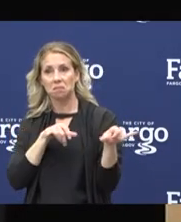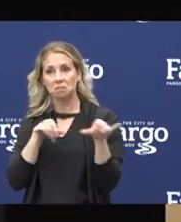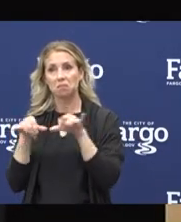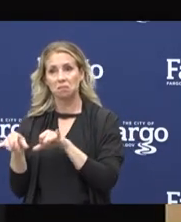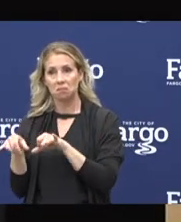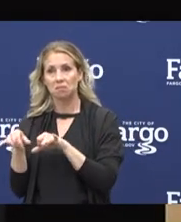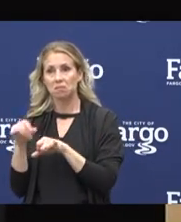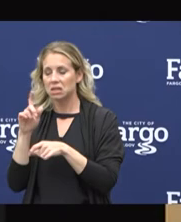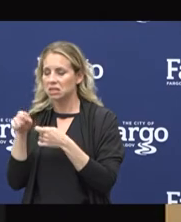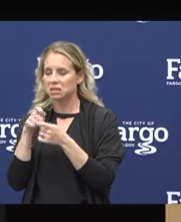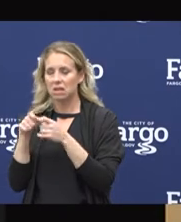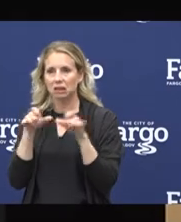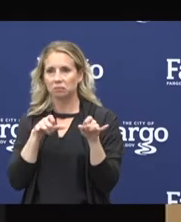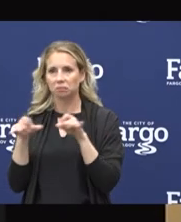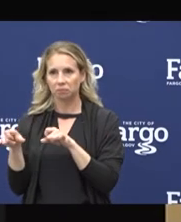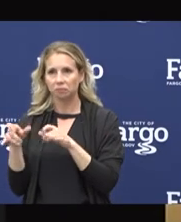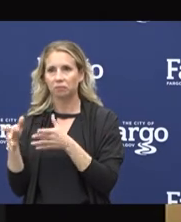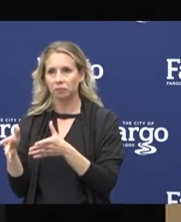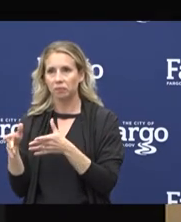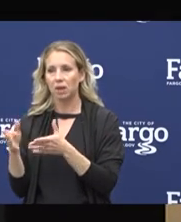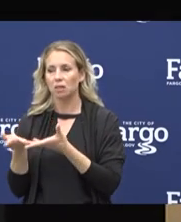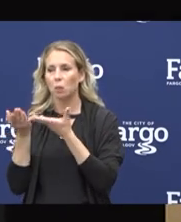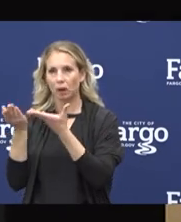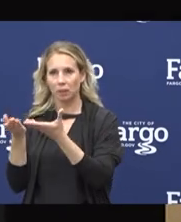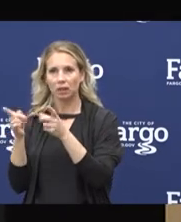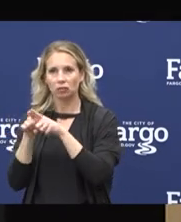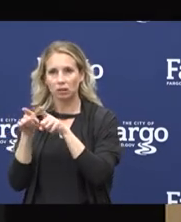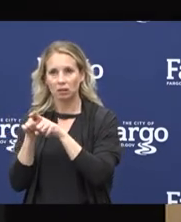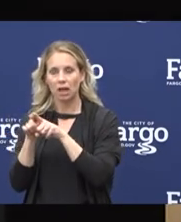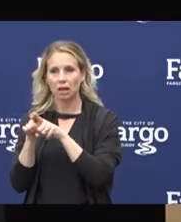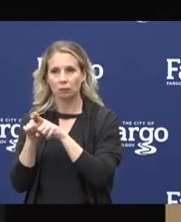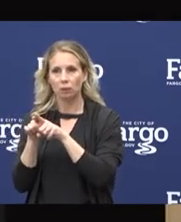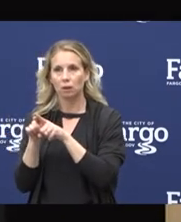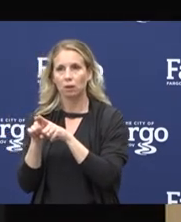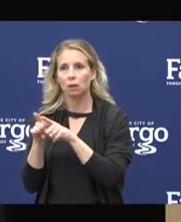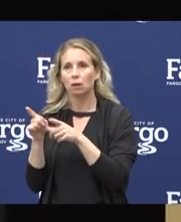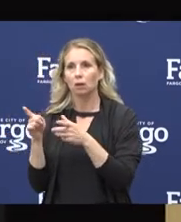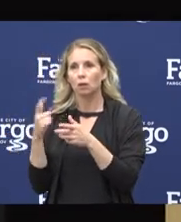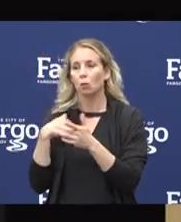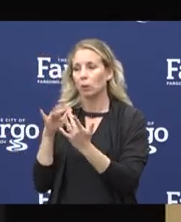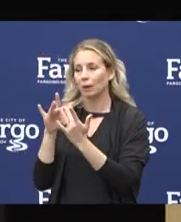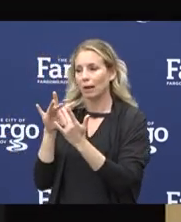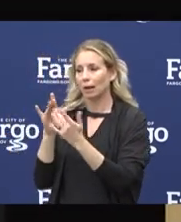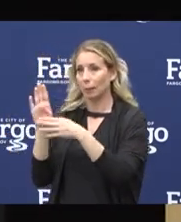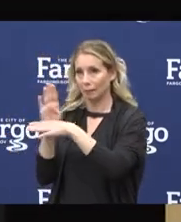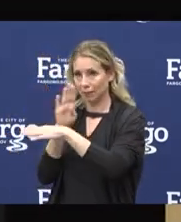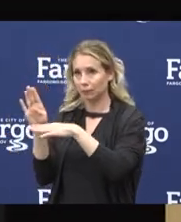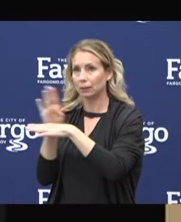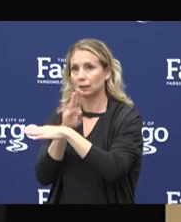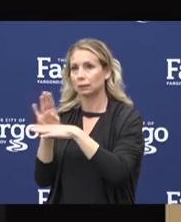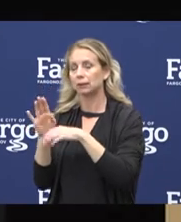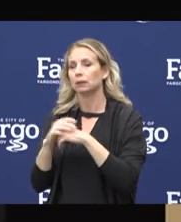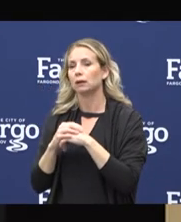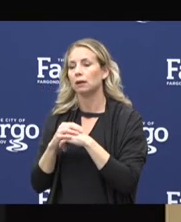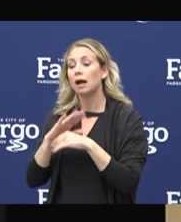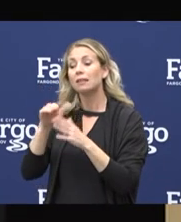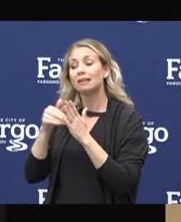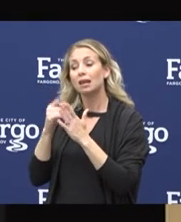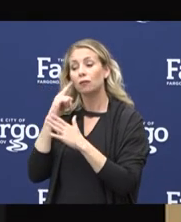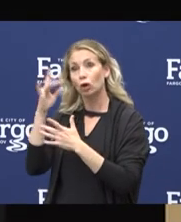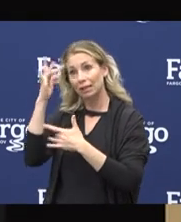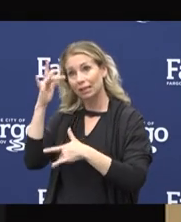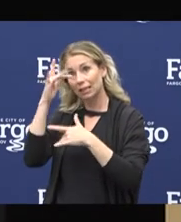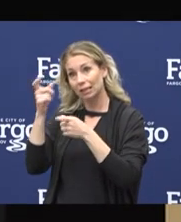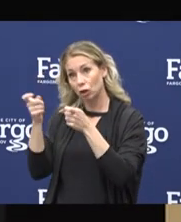be the exact same recommendations that we would be in contact with for the businesses. The Center for Disease Control